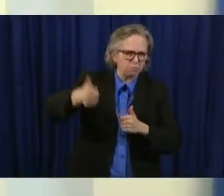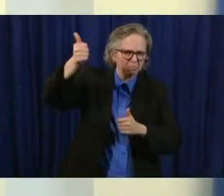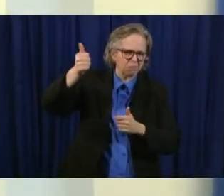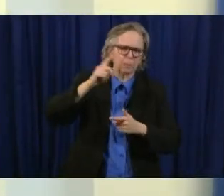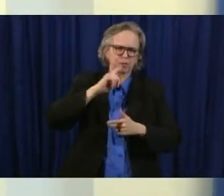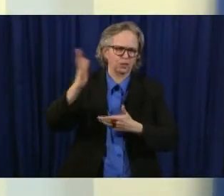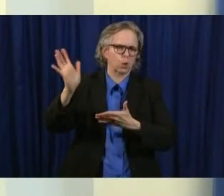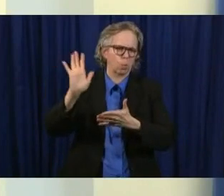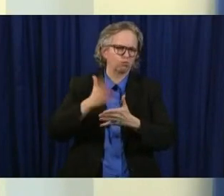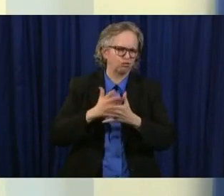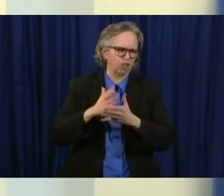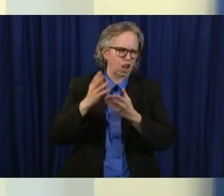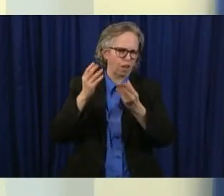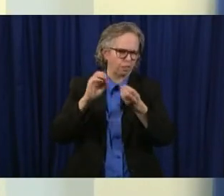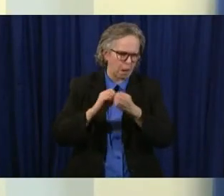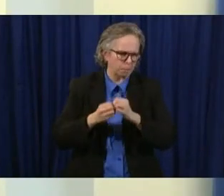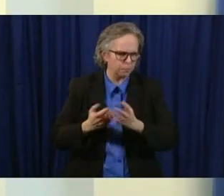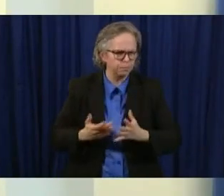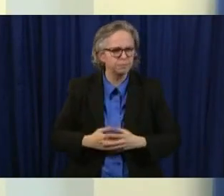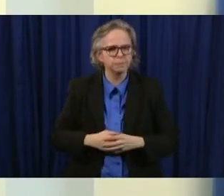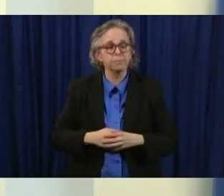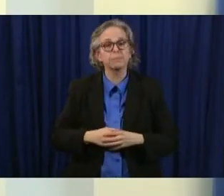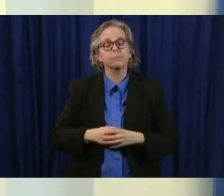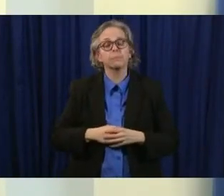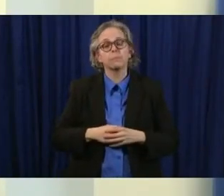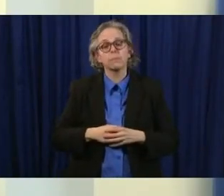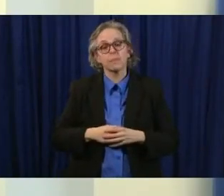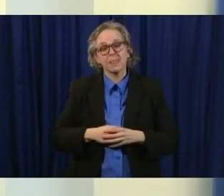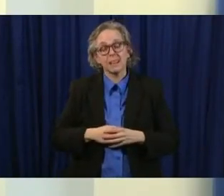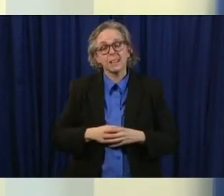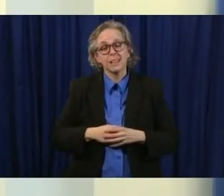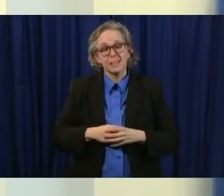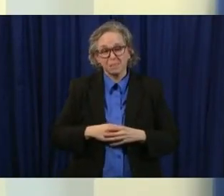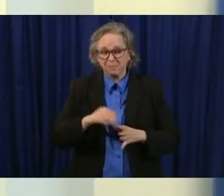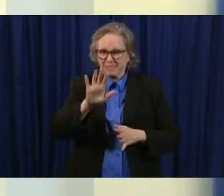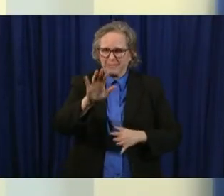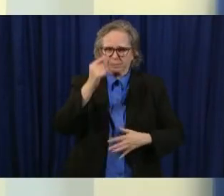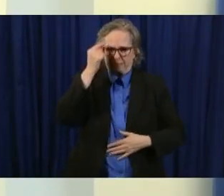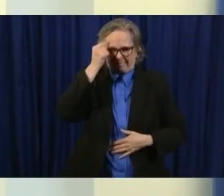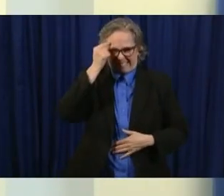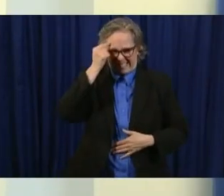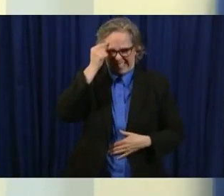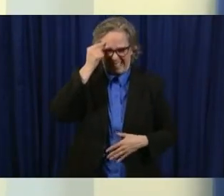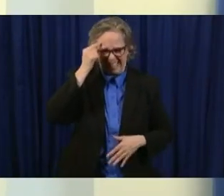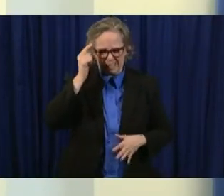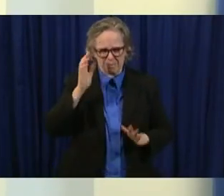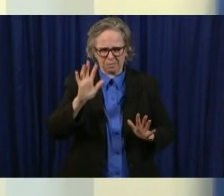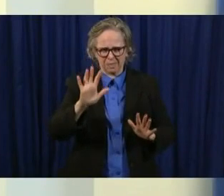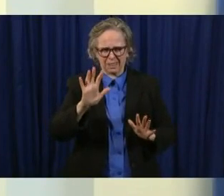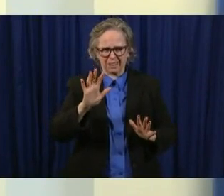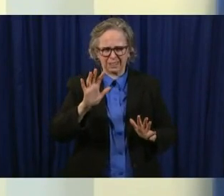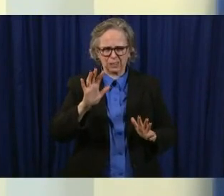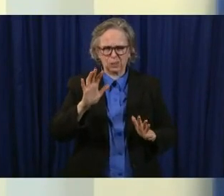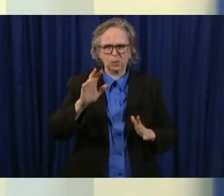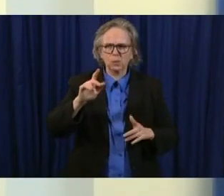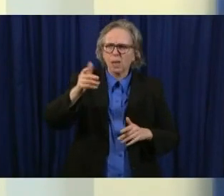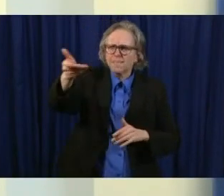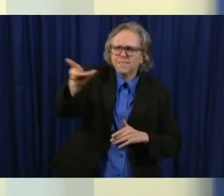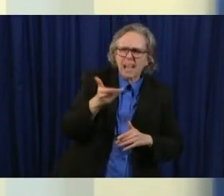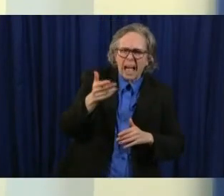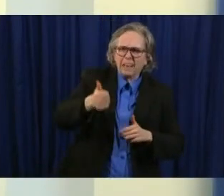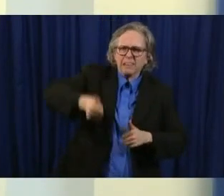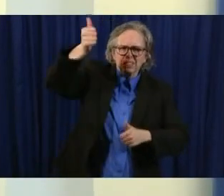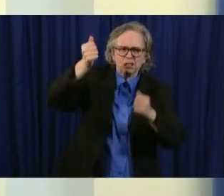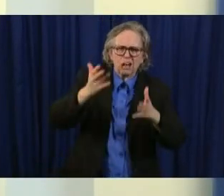i think um i think it would be really good for everyone to hear from her because i i can just say um